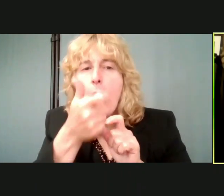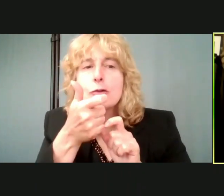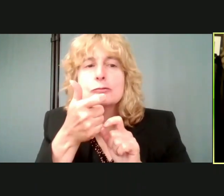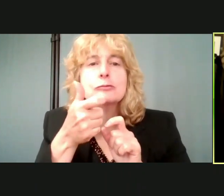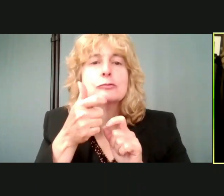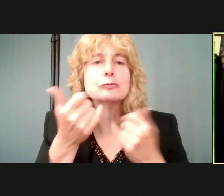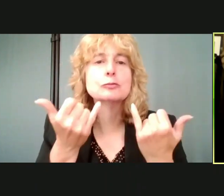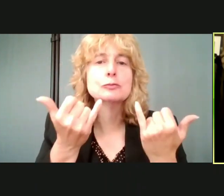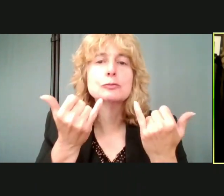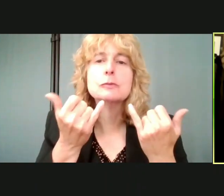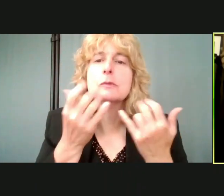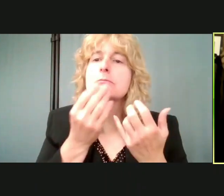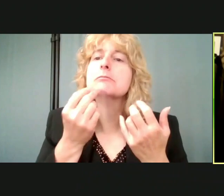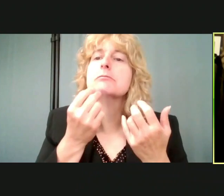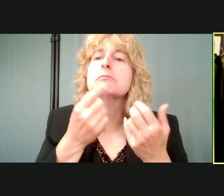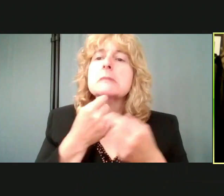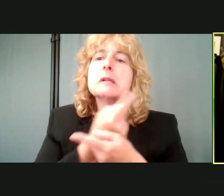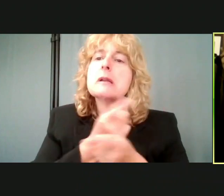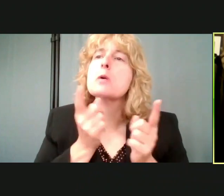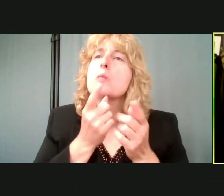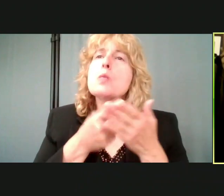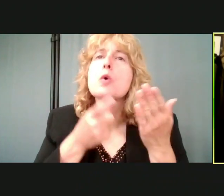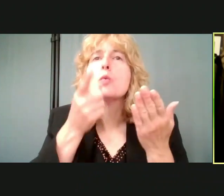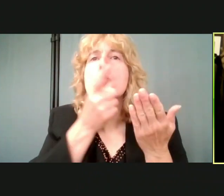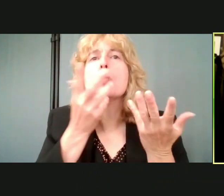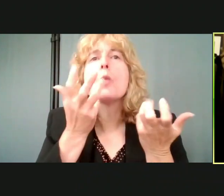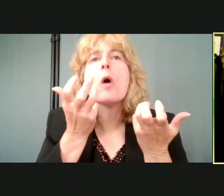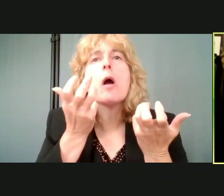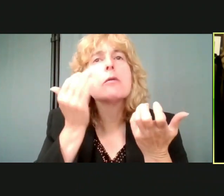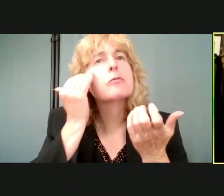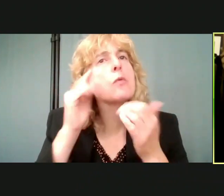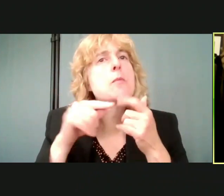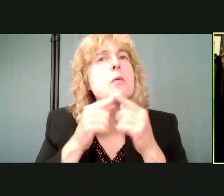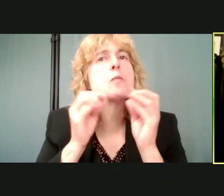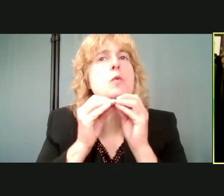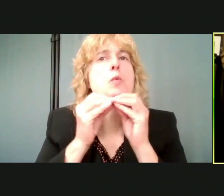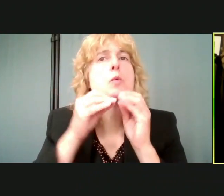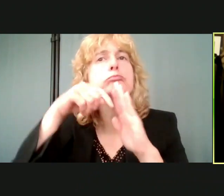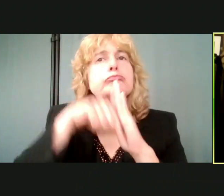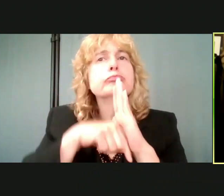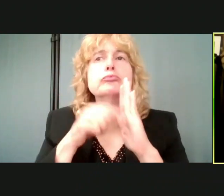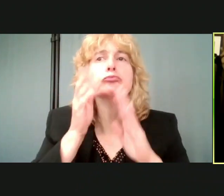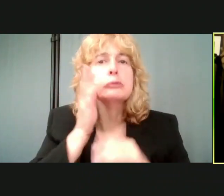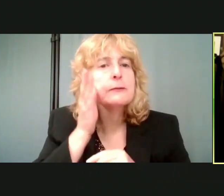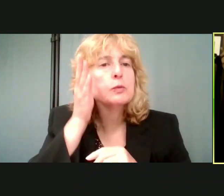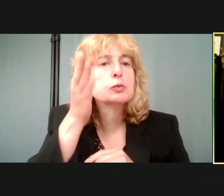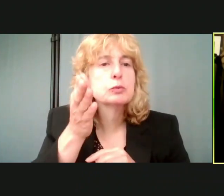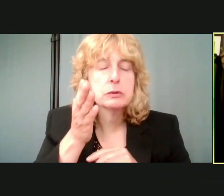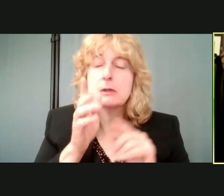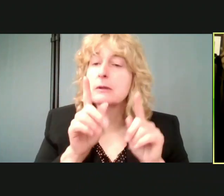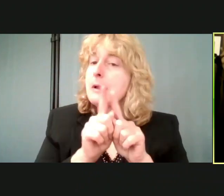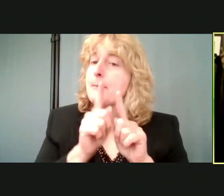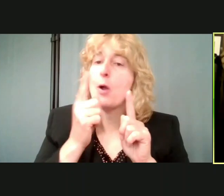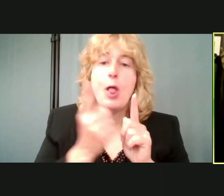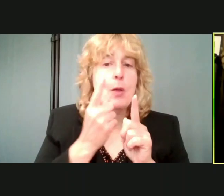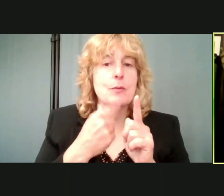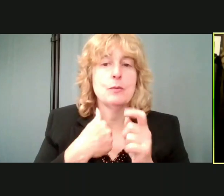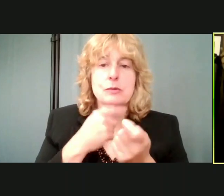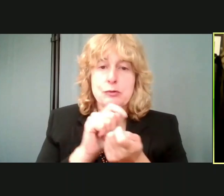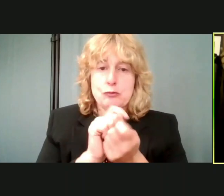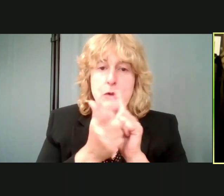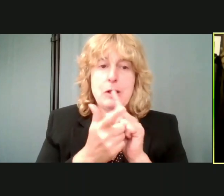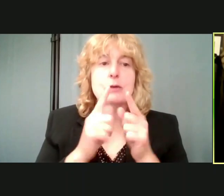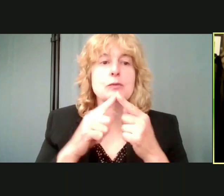also tell us what do you want to hear about in the future. Like always, we're translating the town hall to